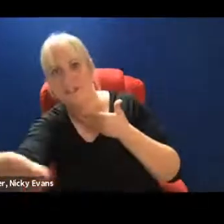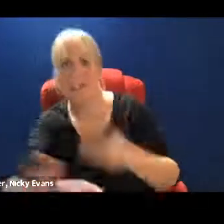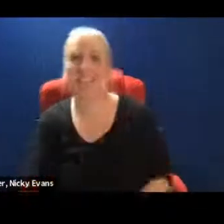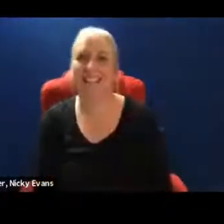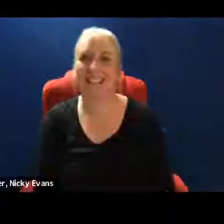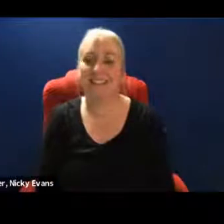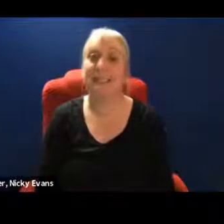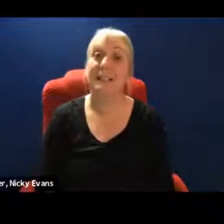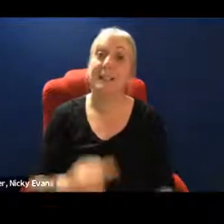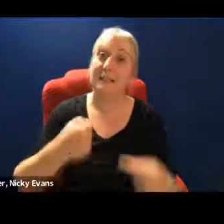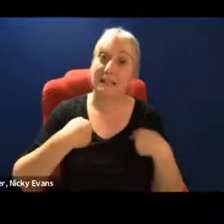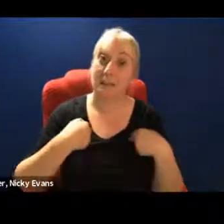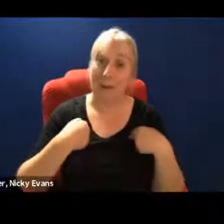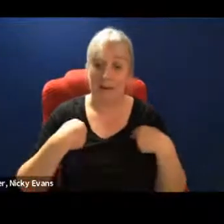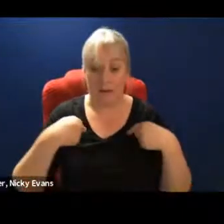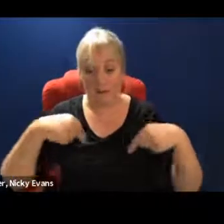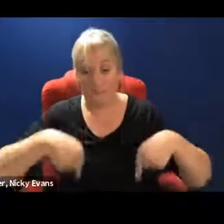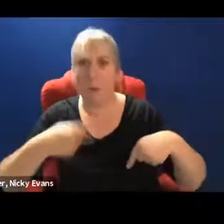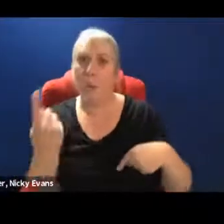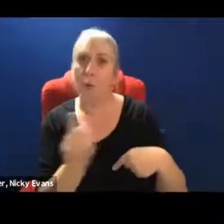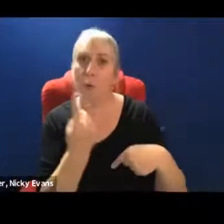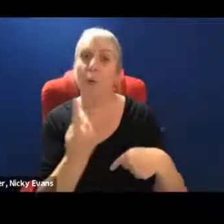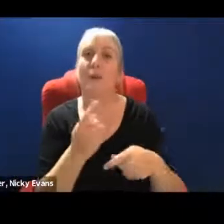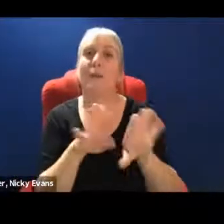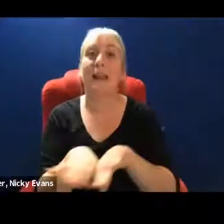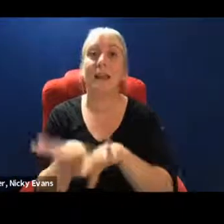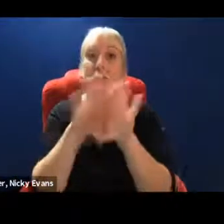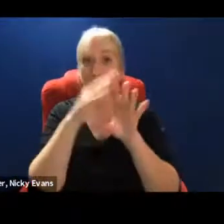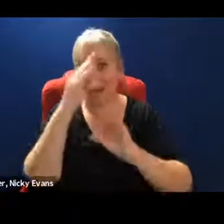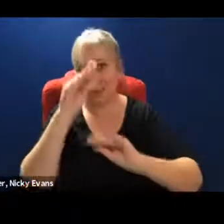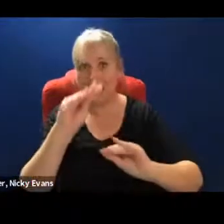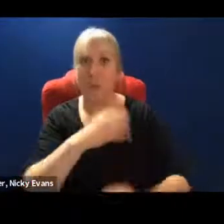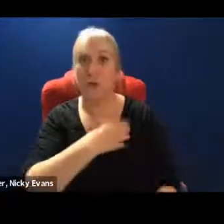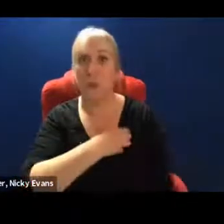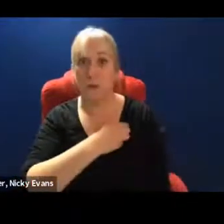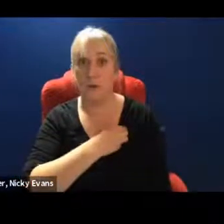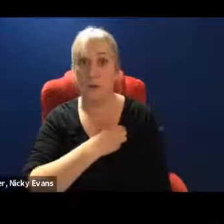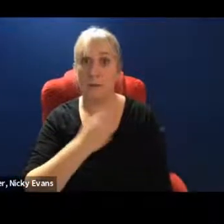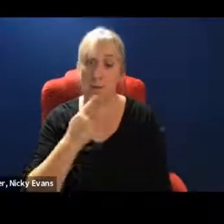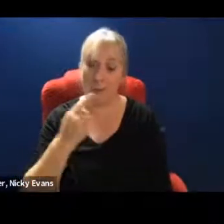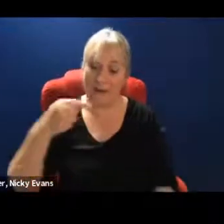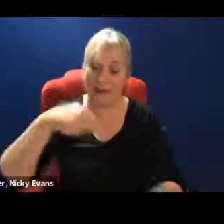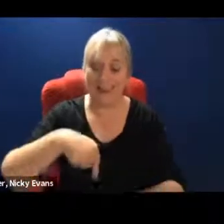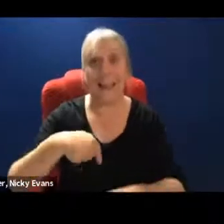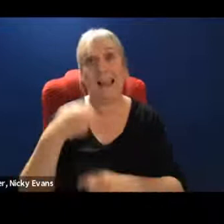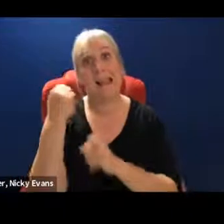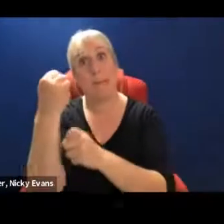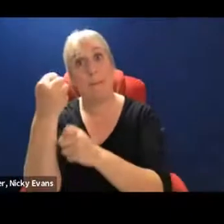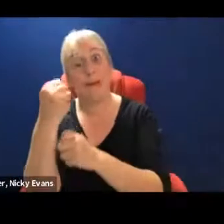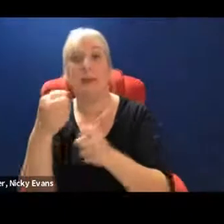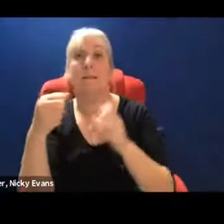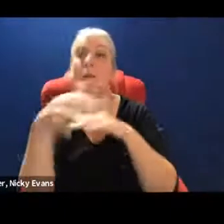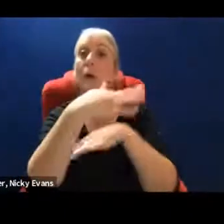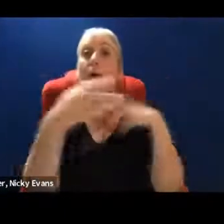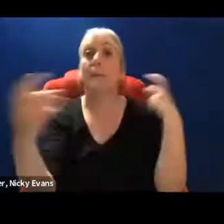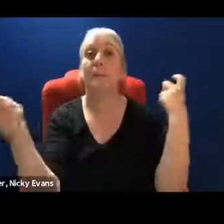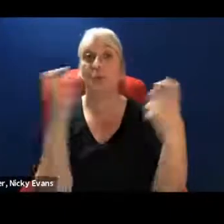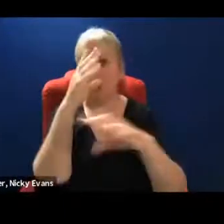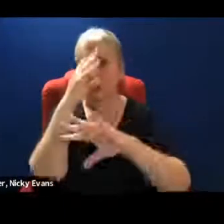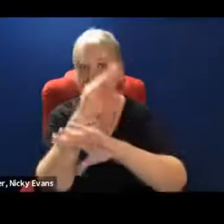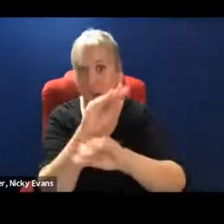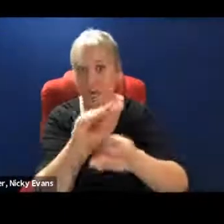is at the forefront of campaigning for climate change education in all of our schools.